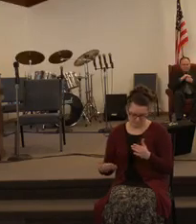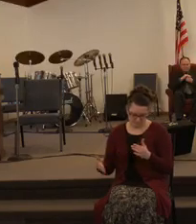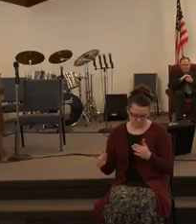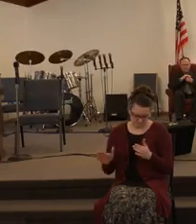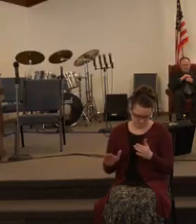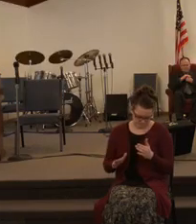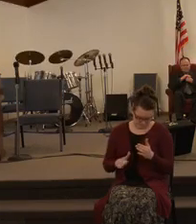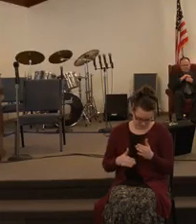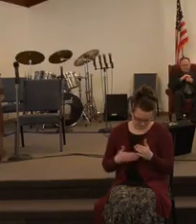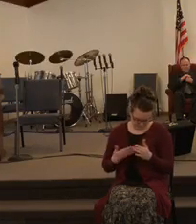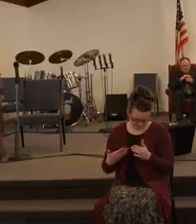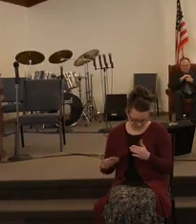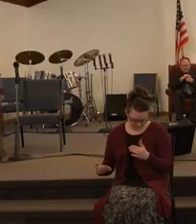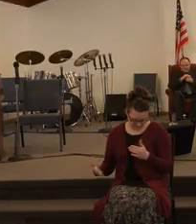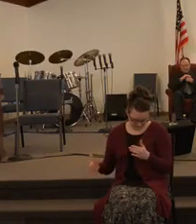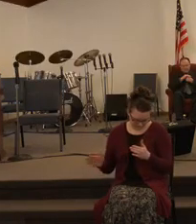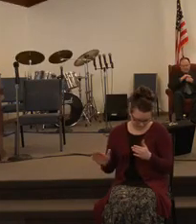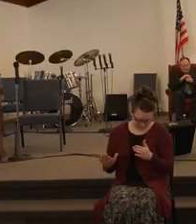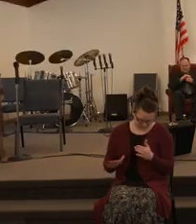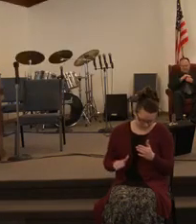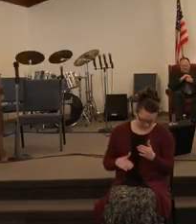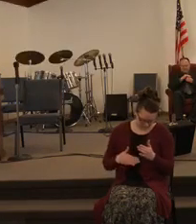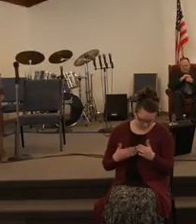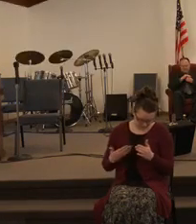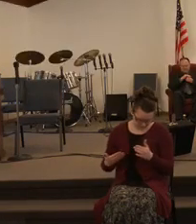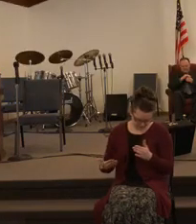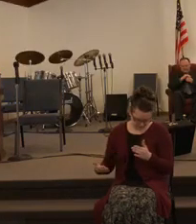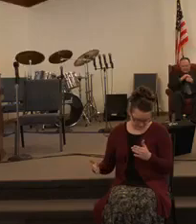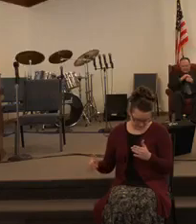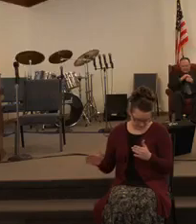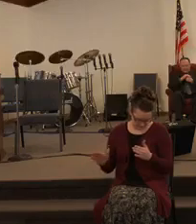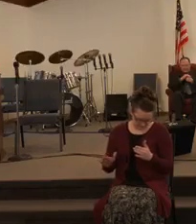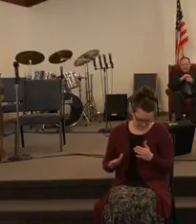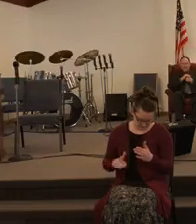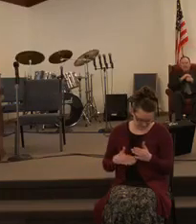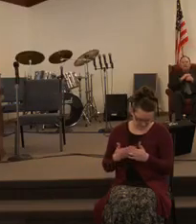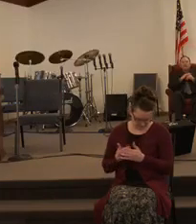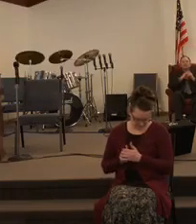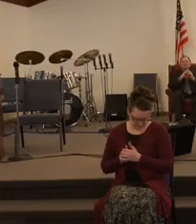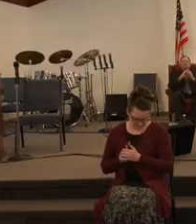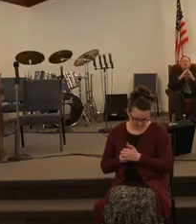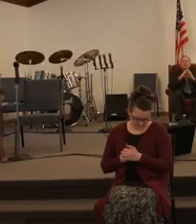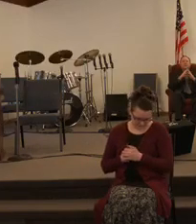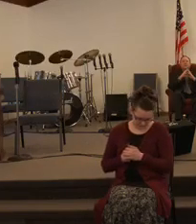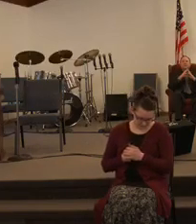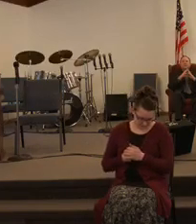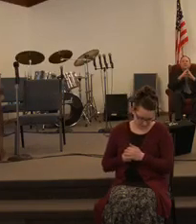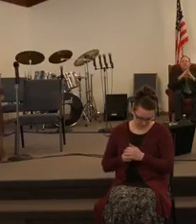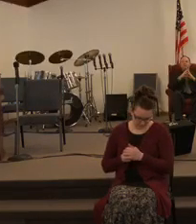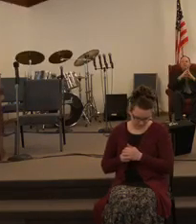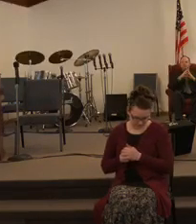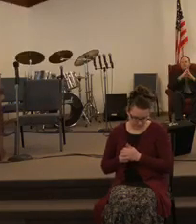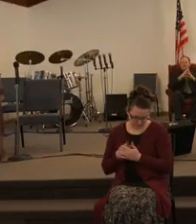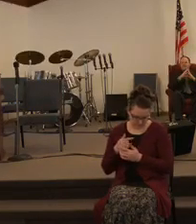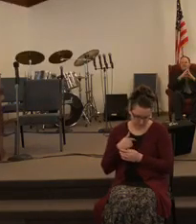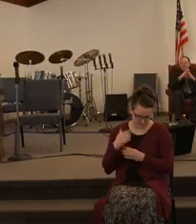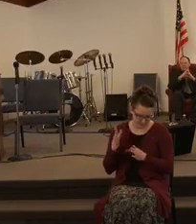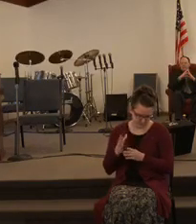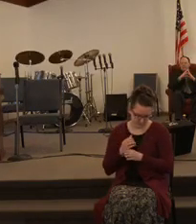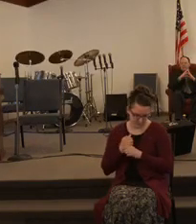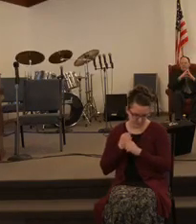got leaving